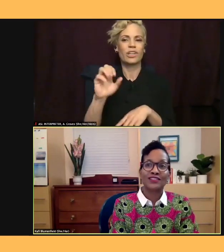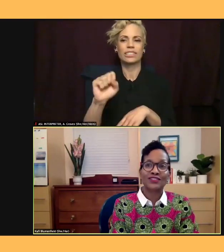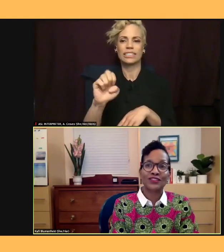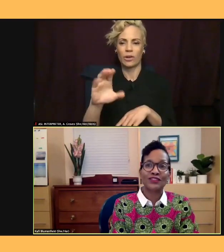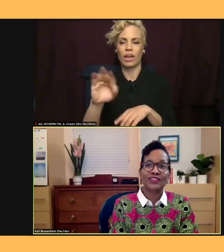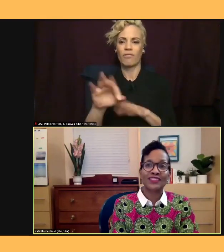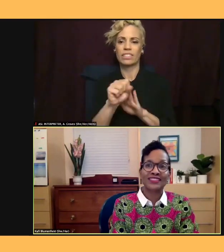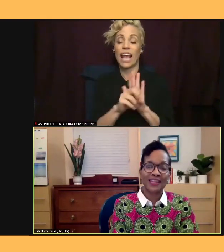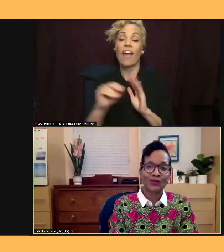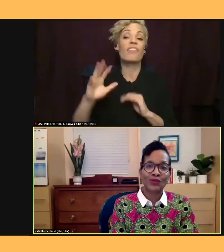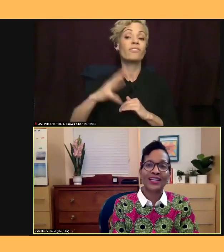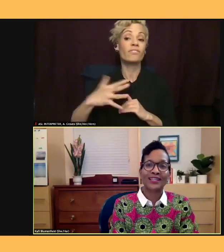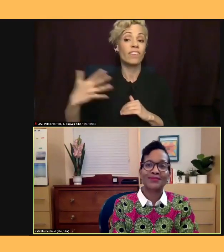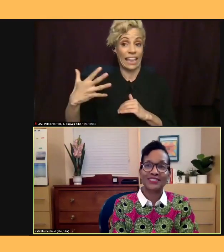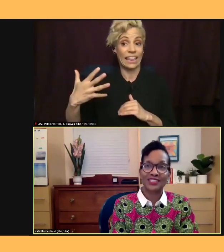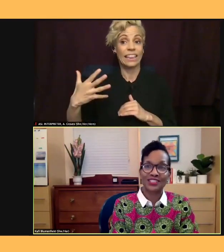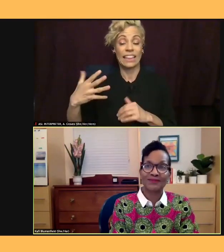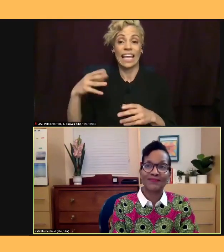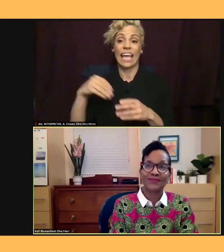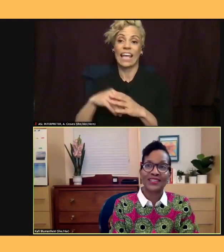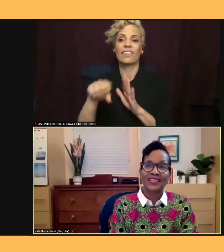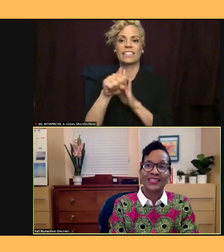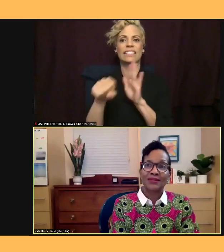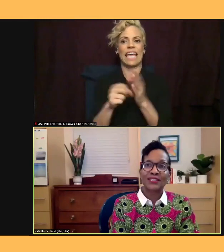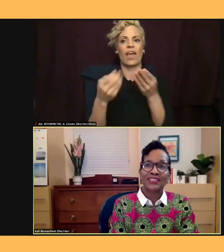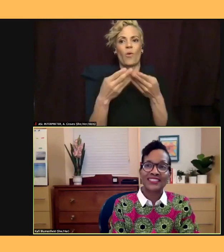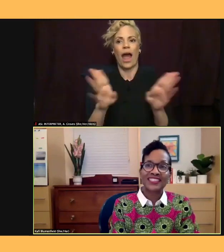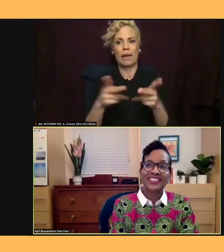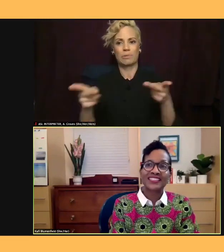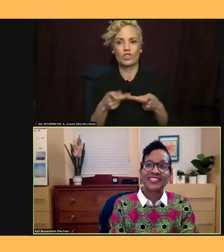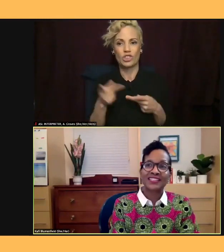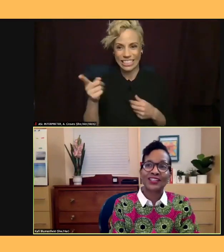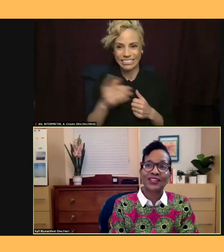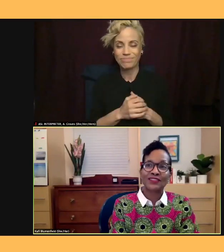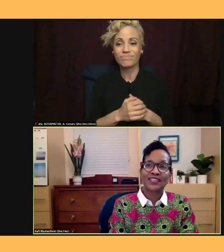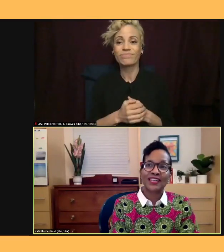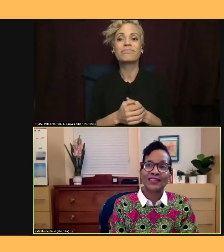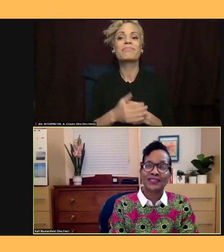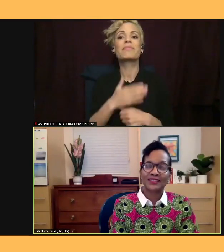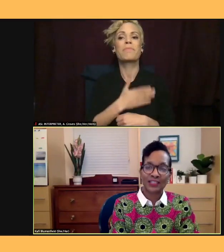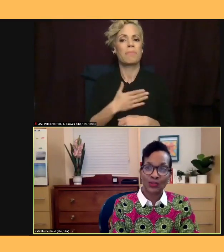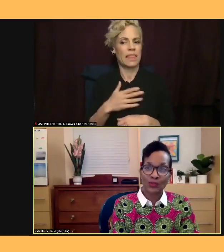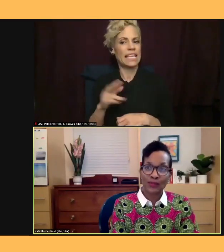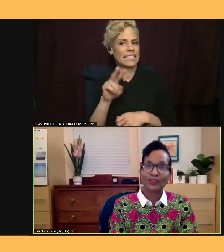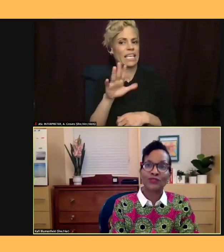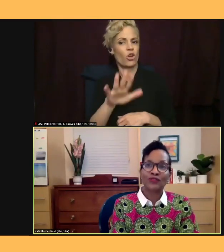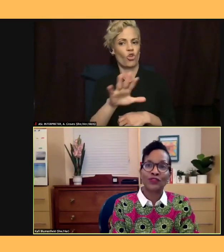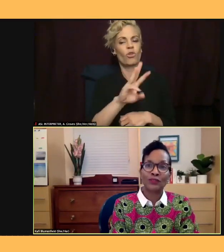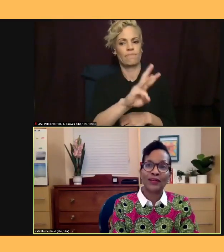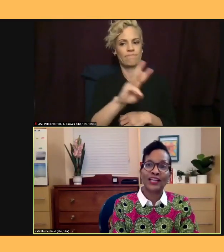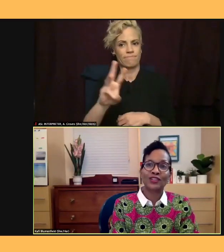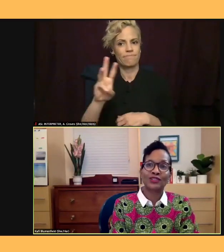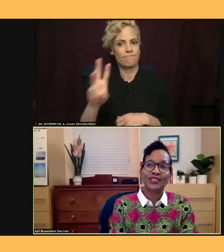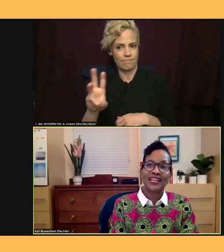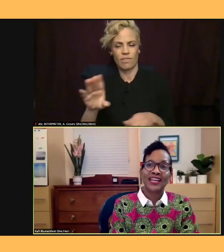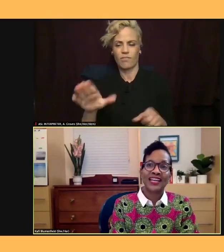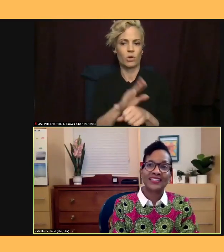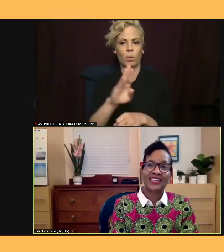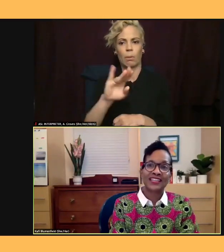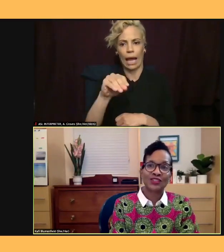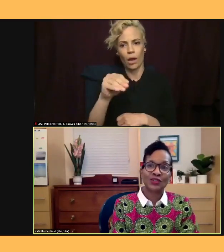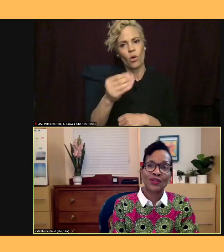statewide position. Please see Secretary of State Dr. Weber's full bio at sos